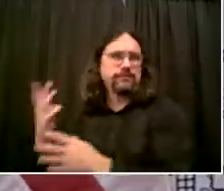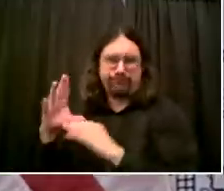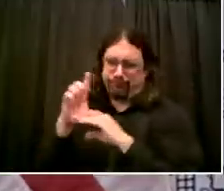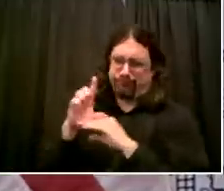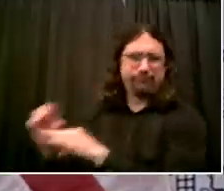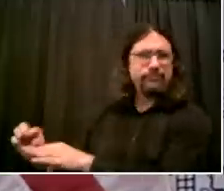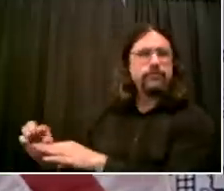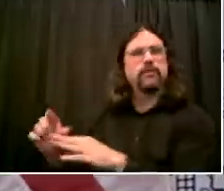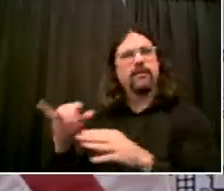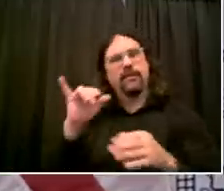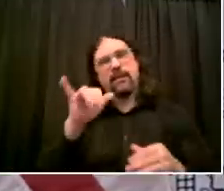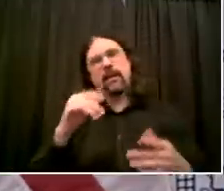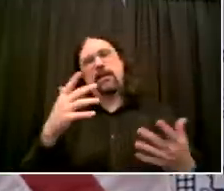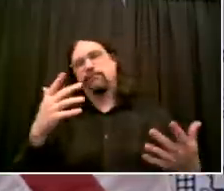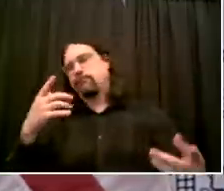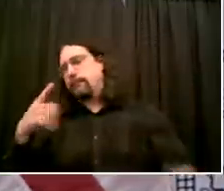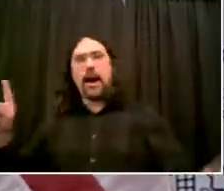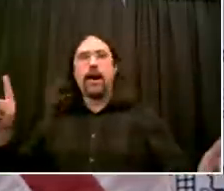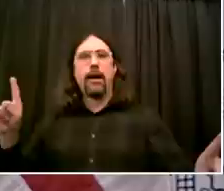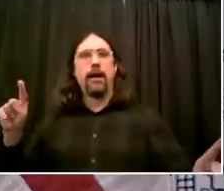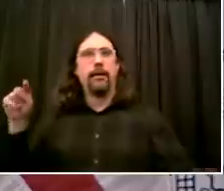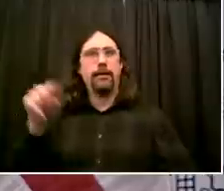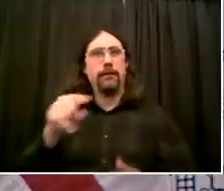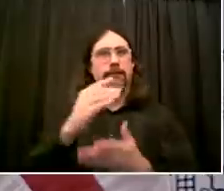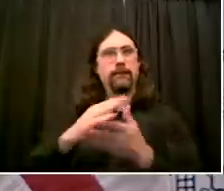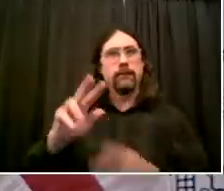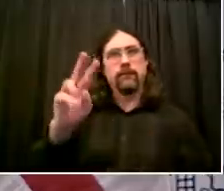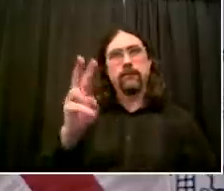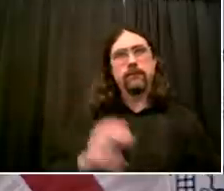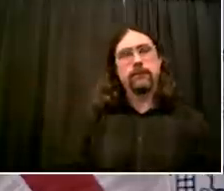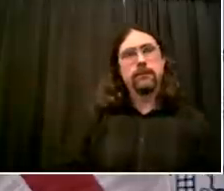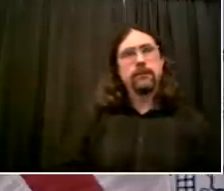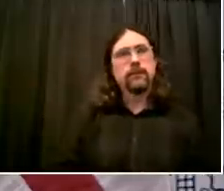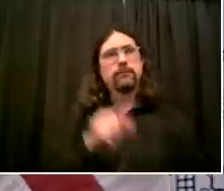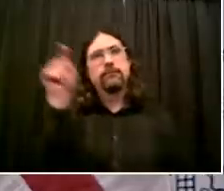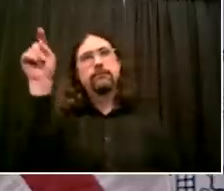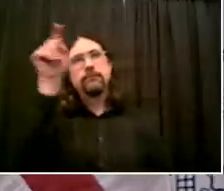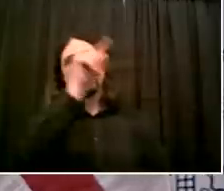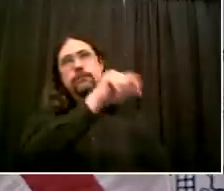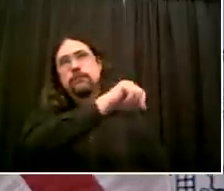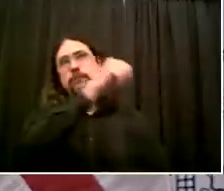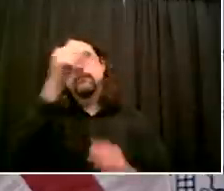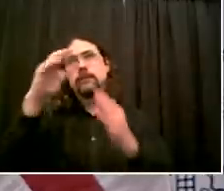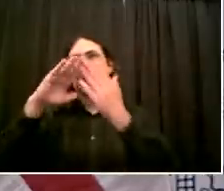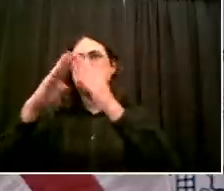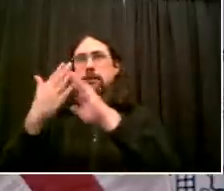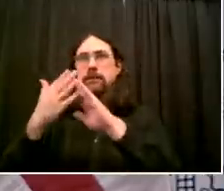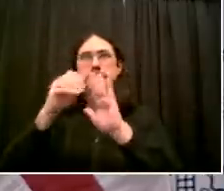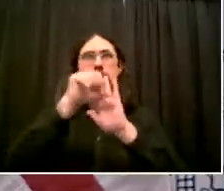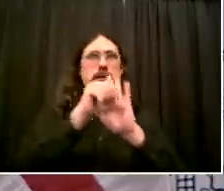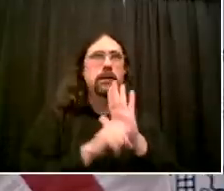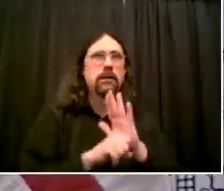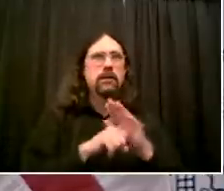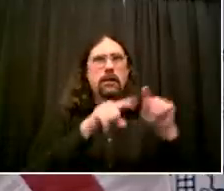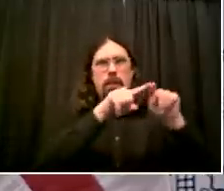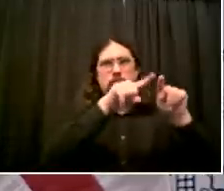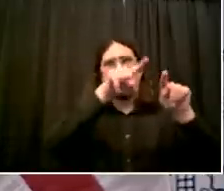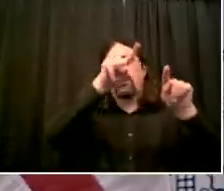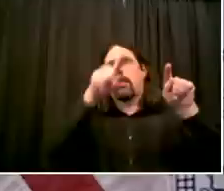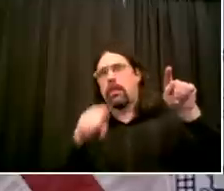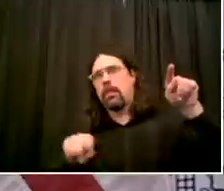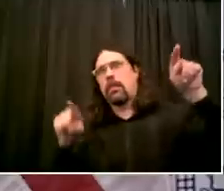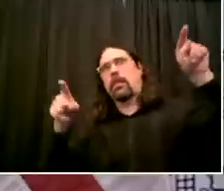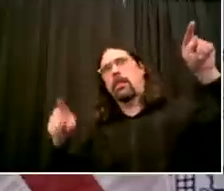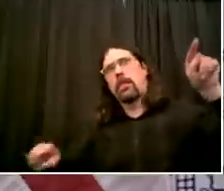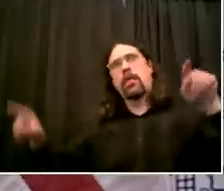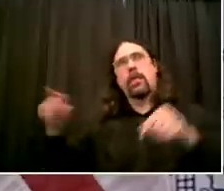stopped keeping their guard up and stopped sticking to the basic rules. We're not going to make that mistake in New York City. So social distancing has